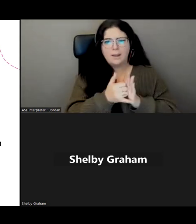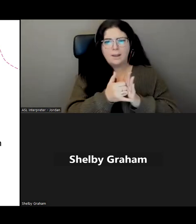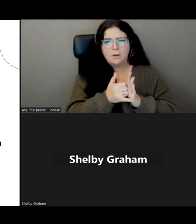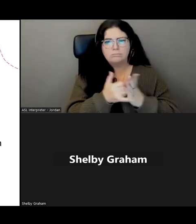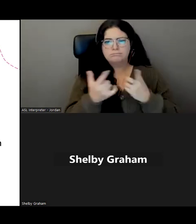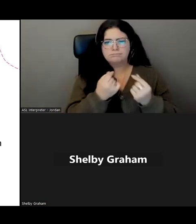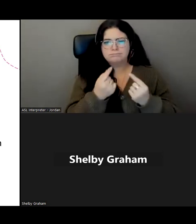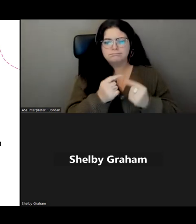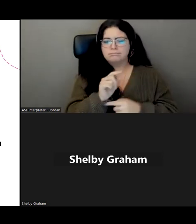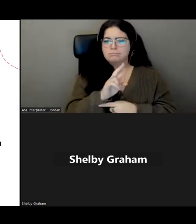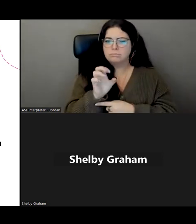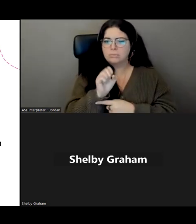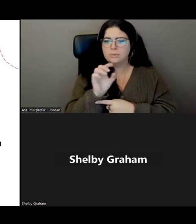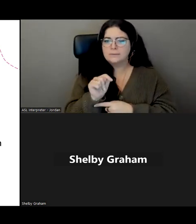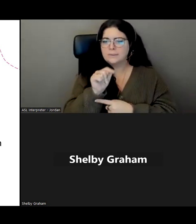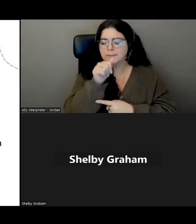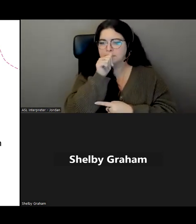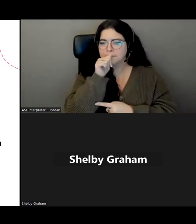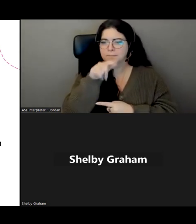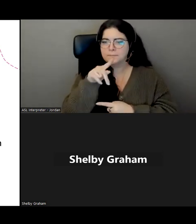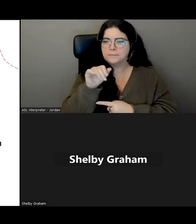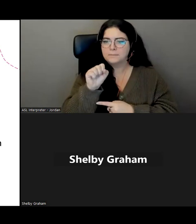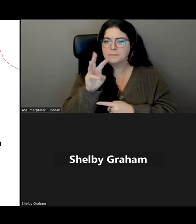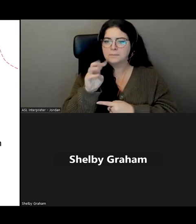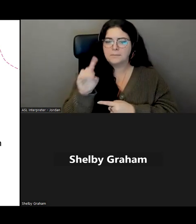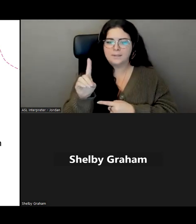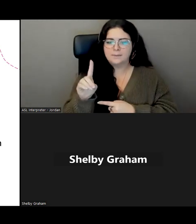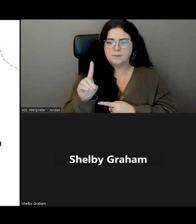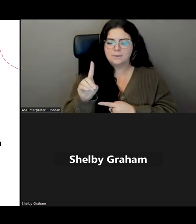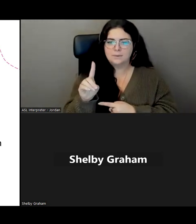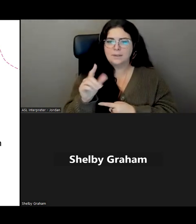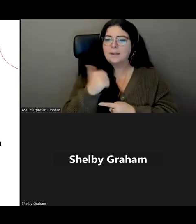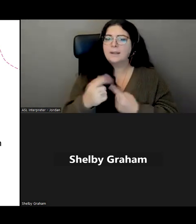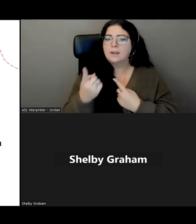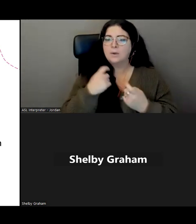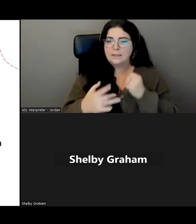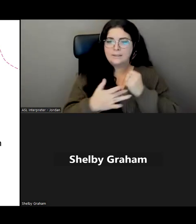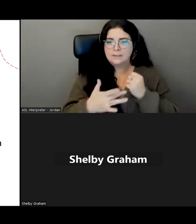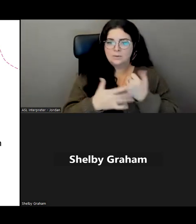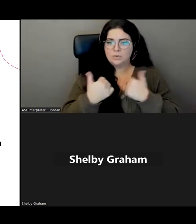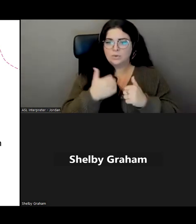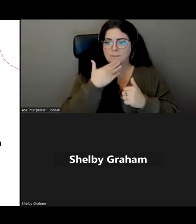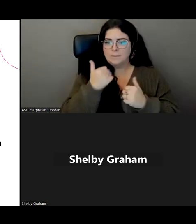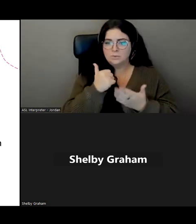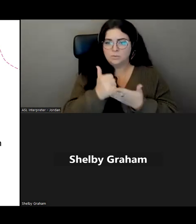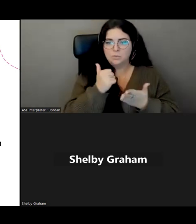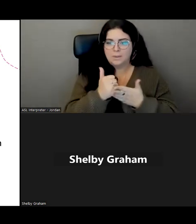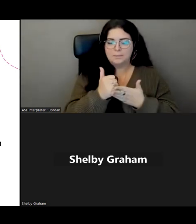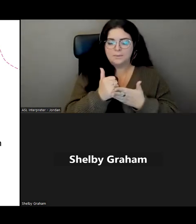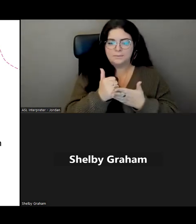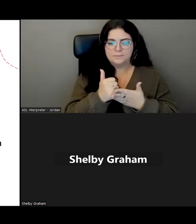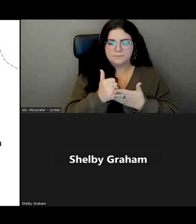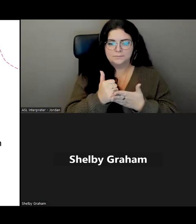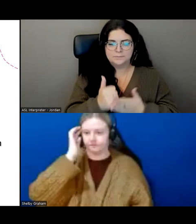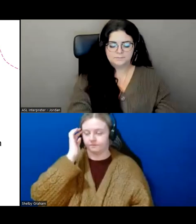like reset your password. Just any questions that you have on technology, we do our best to answer you answer